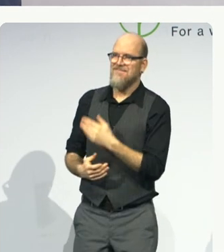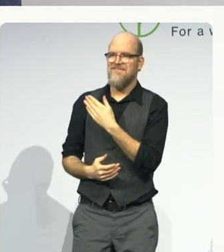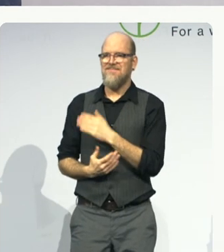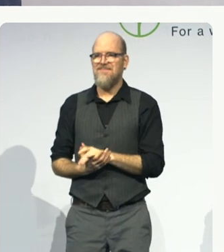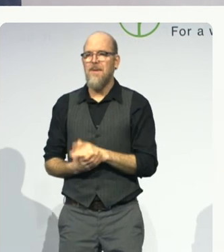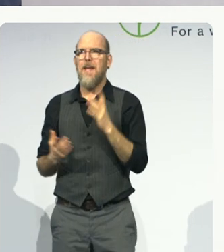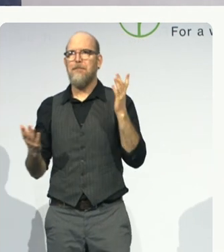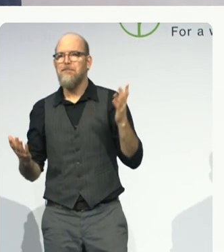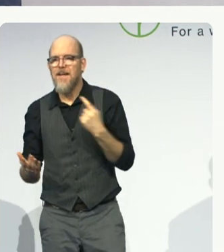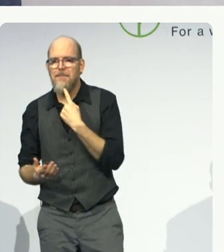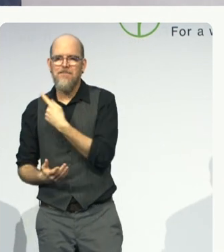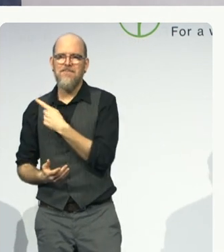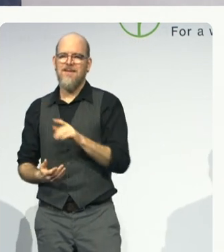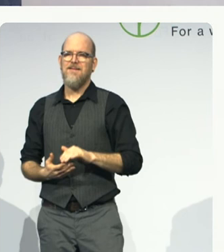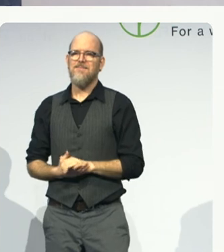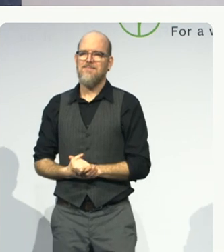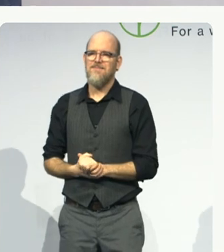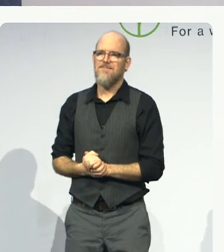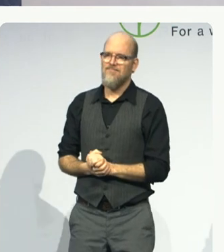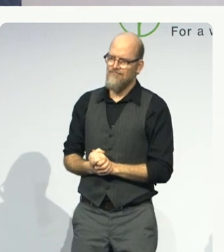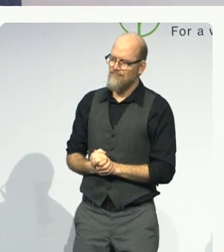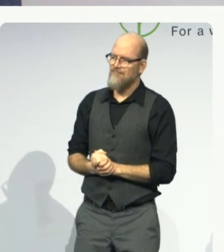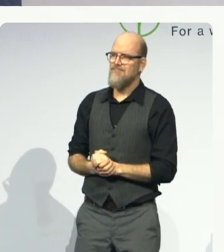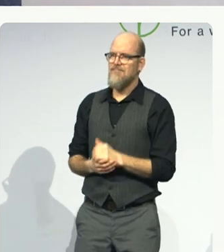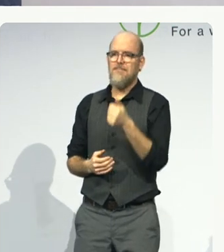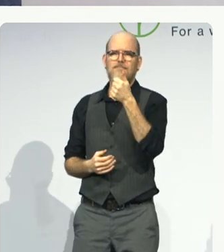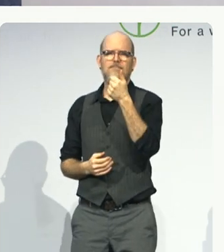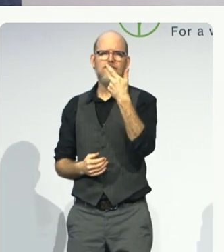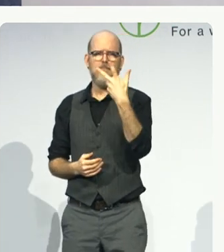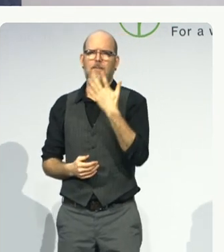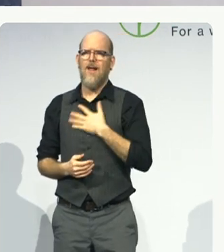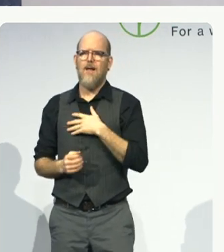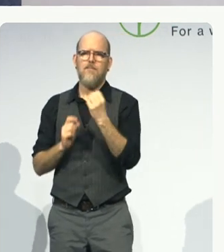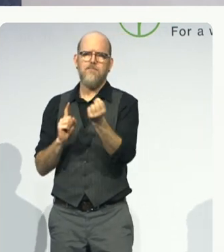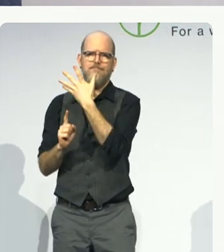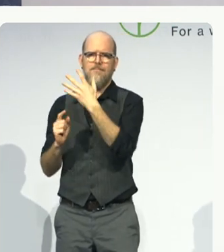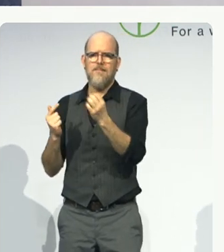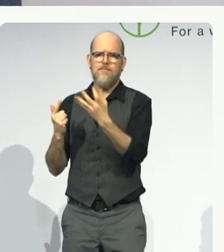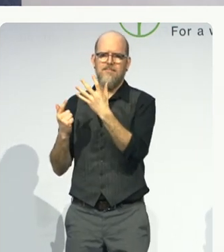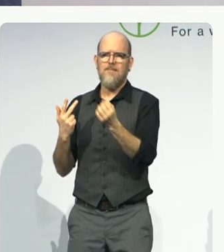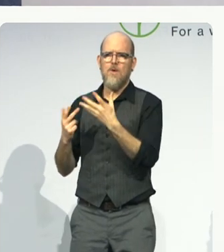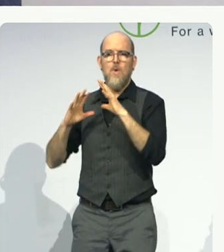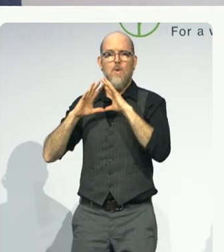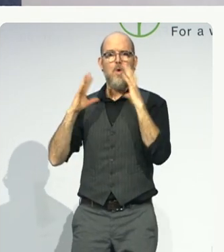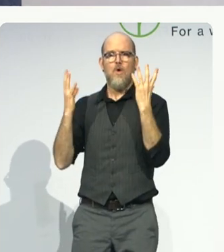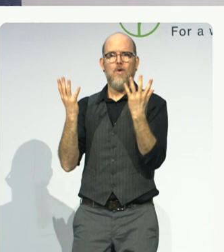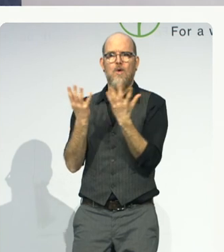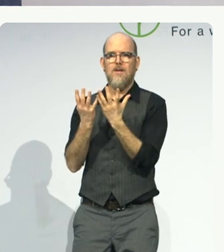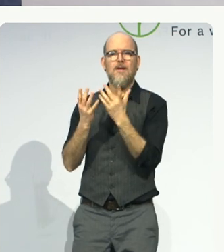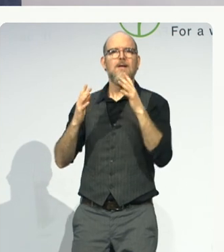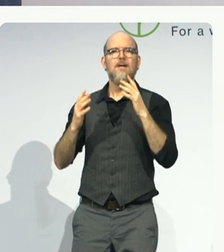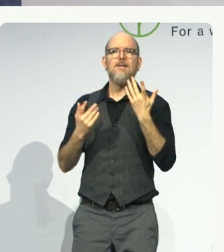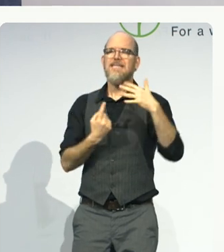So, I'm going to show you some slides about where the world is on laws. But first, I'm going to